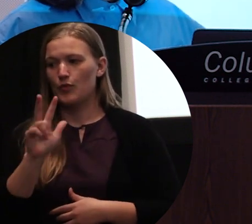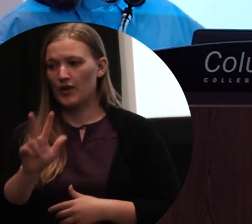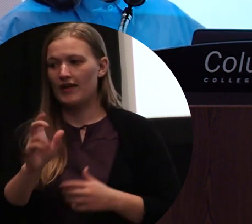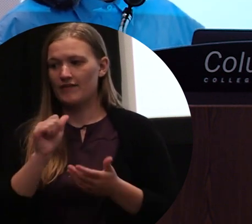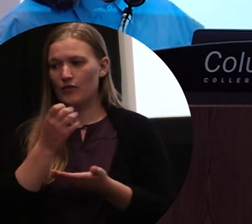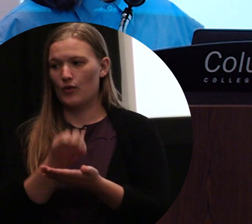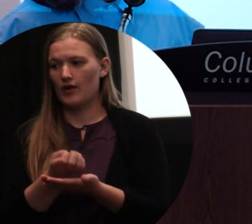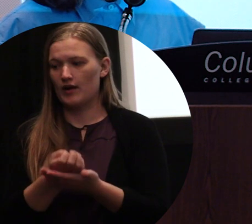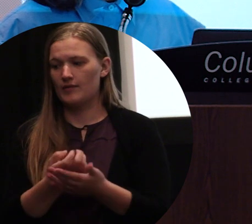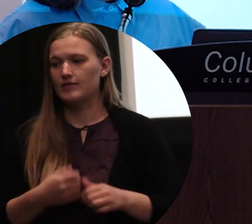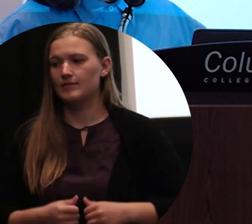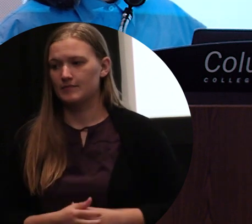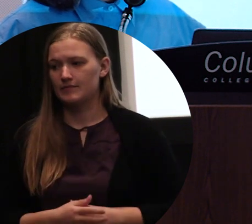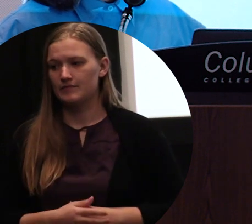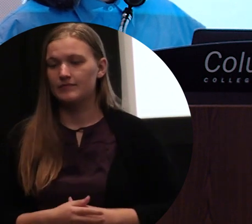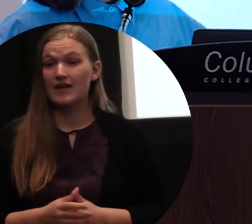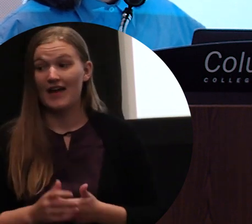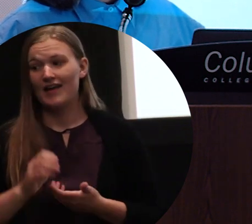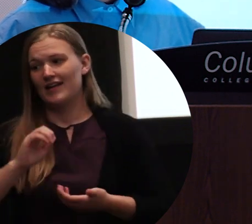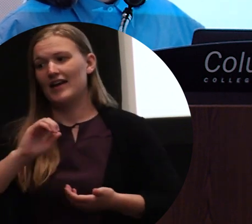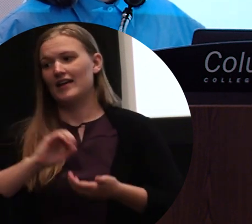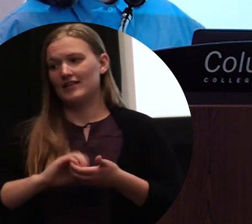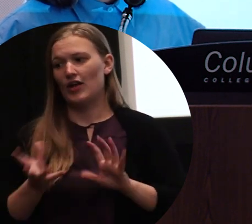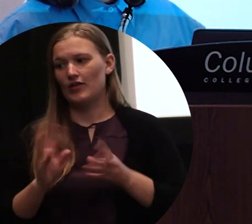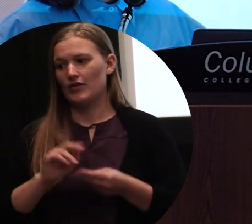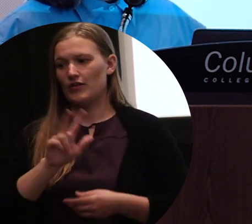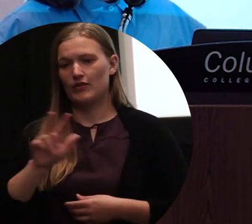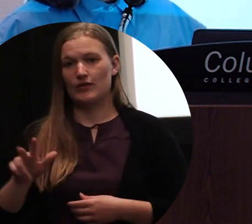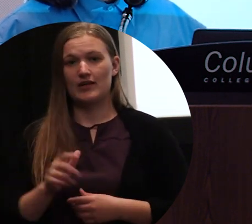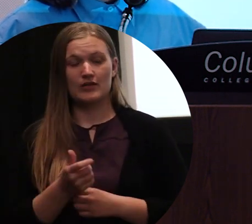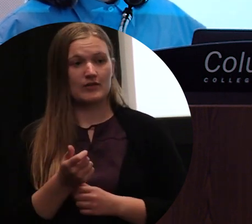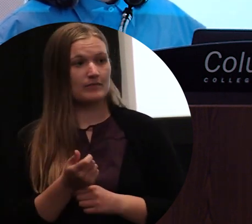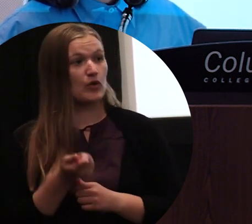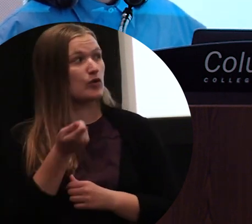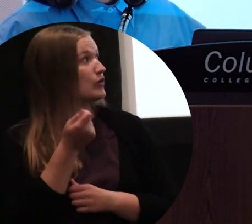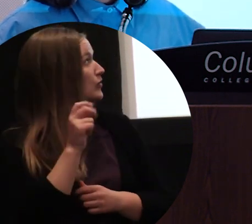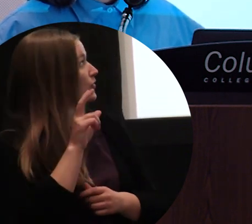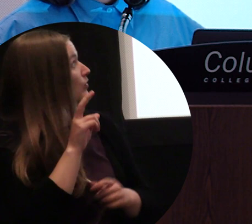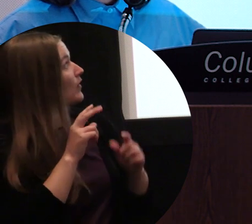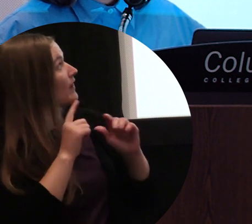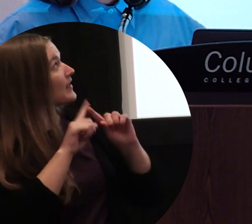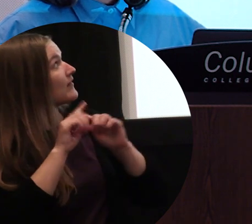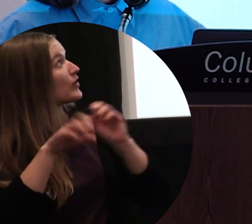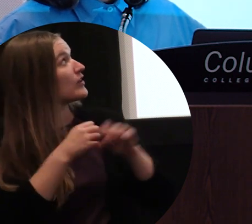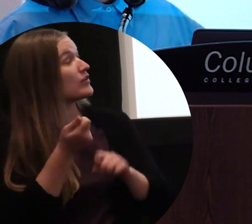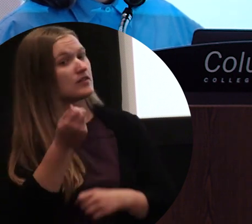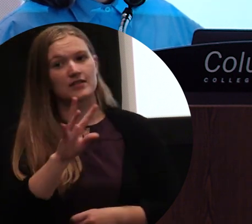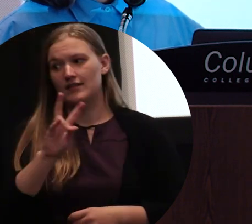1980, 1996, 2008, 2010, 2013,